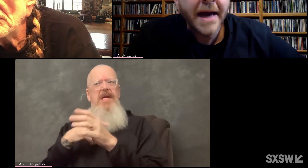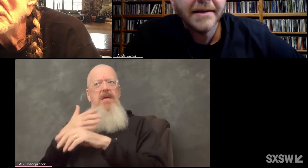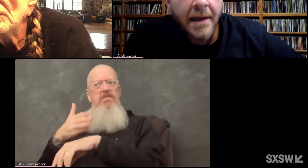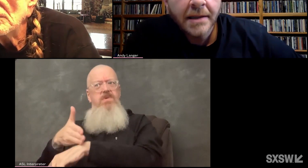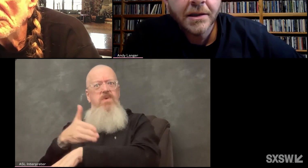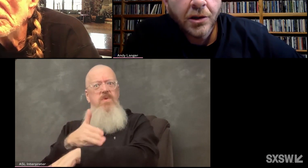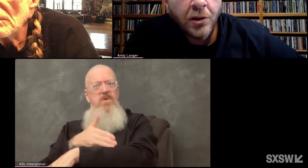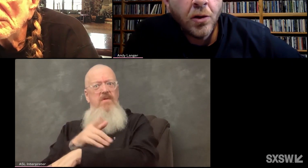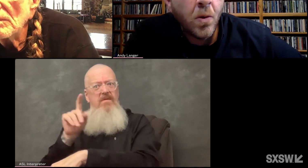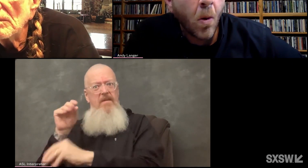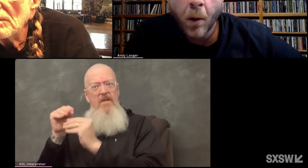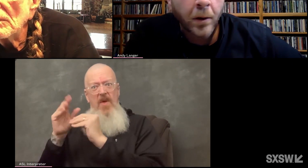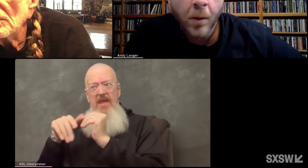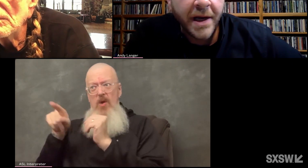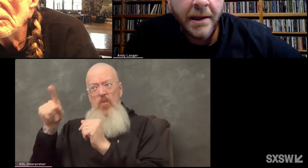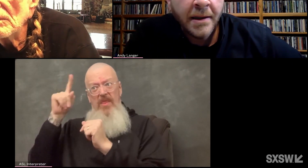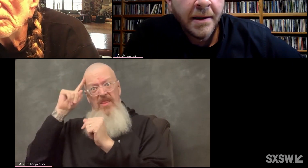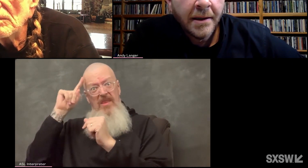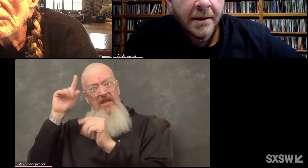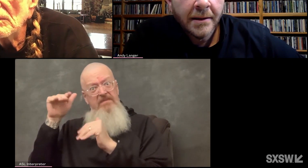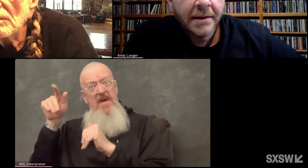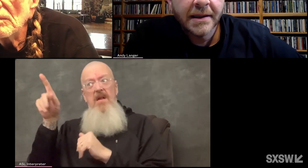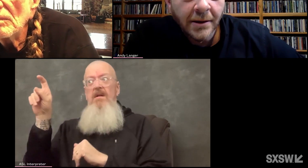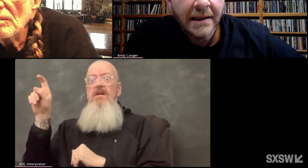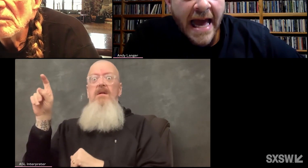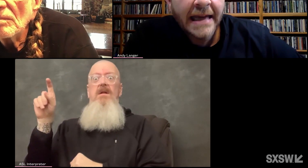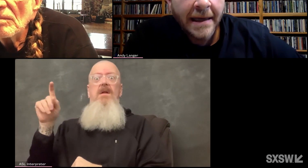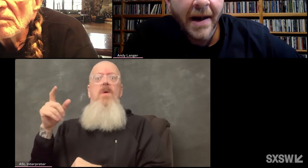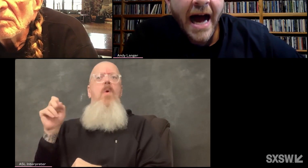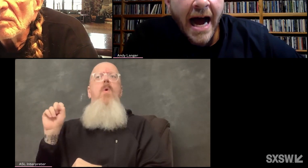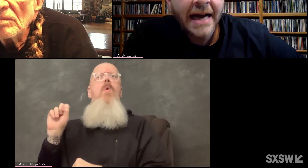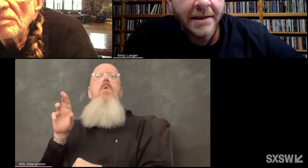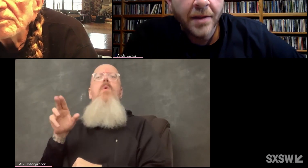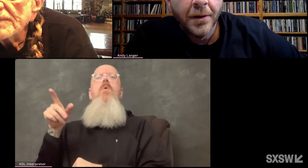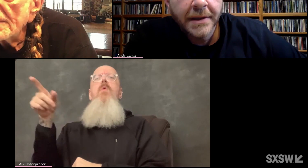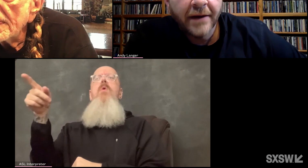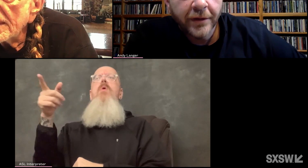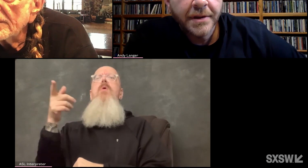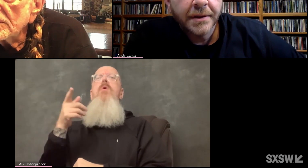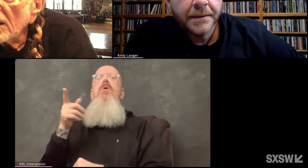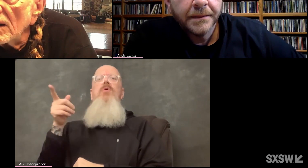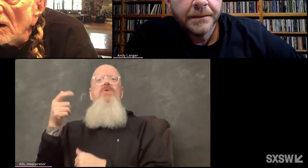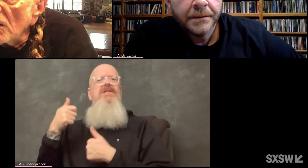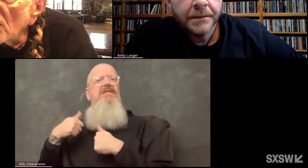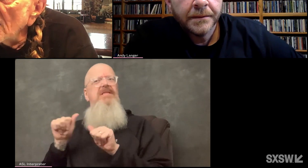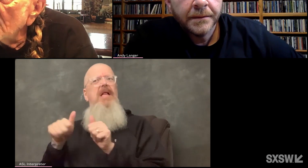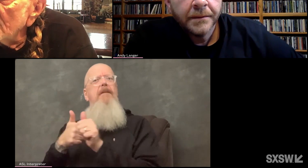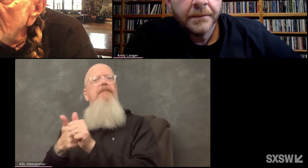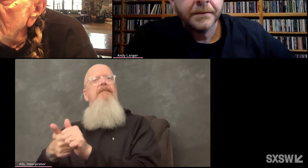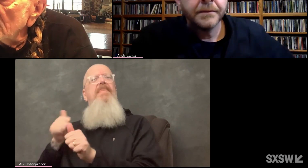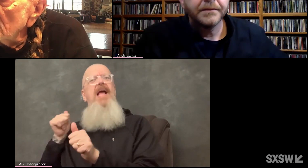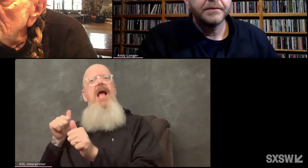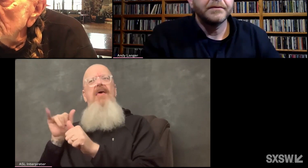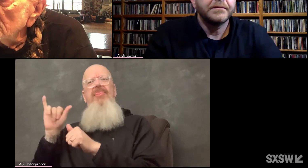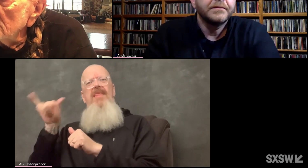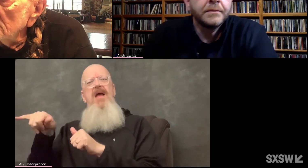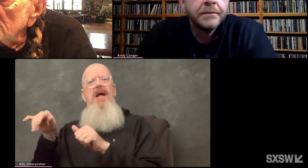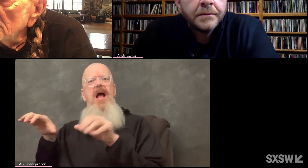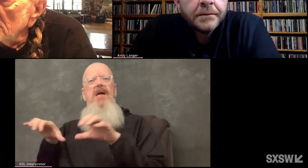expected us to, or are we still lagging behind on those efforts? No, I think